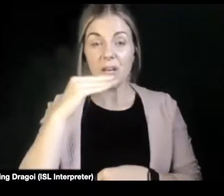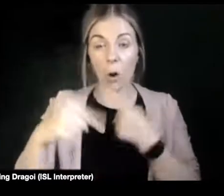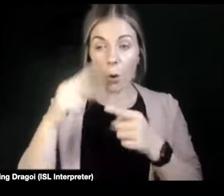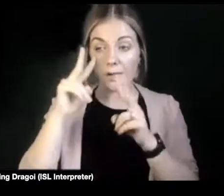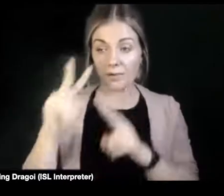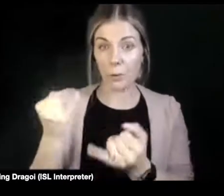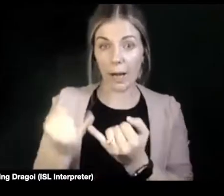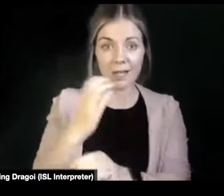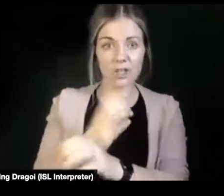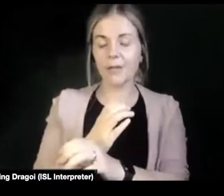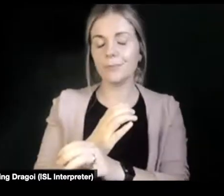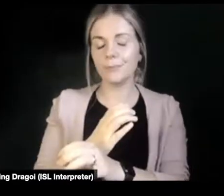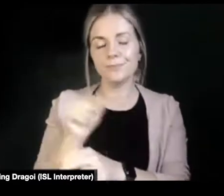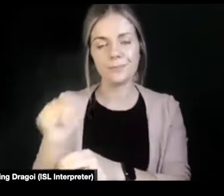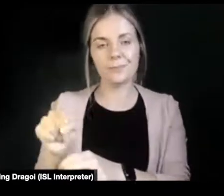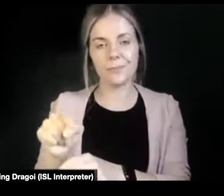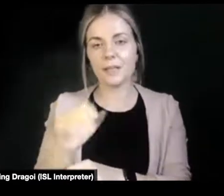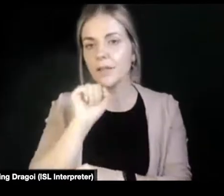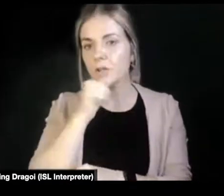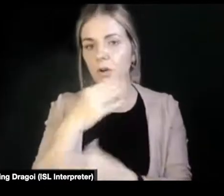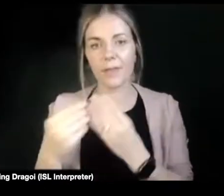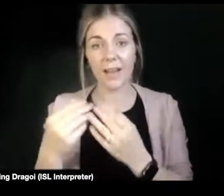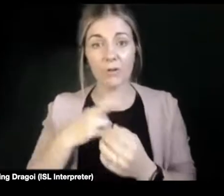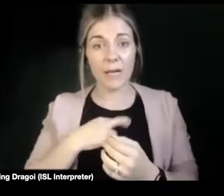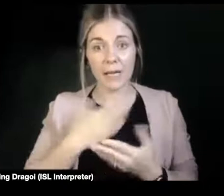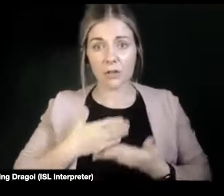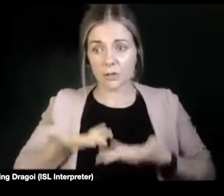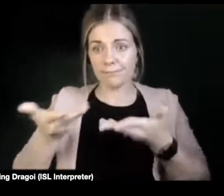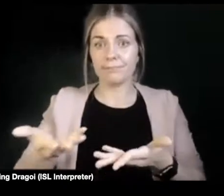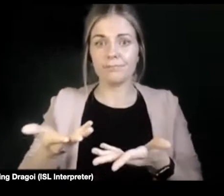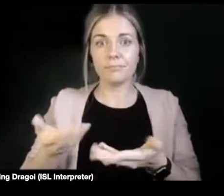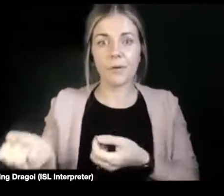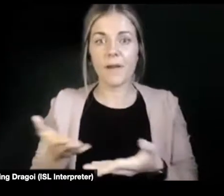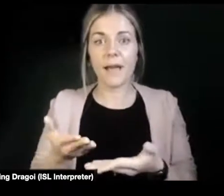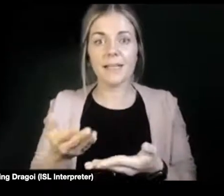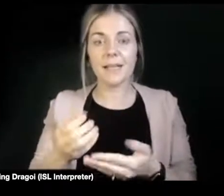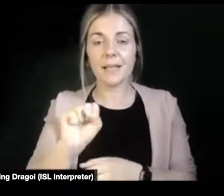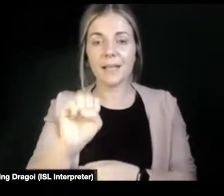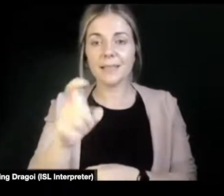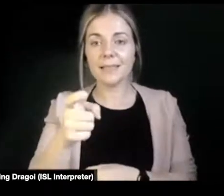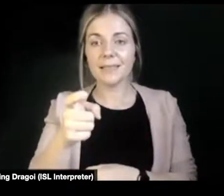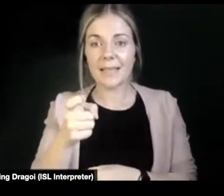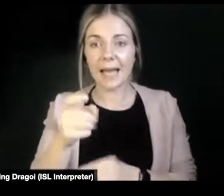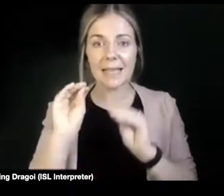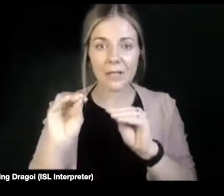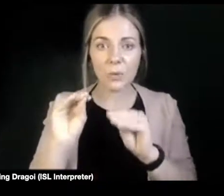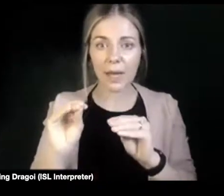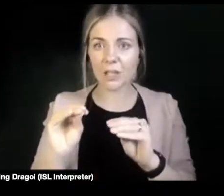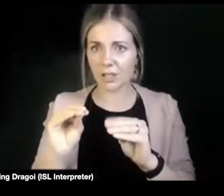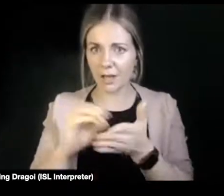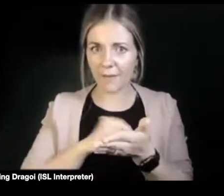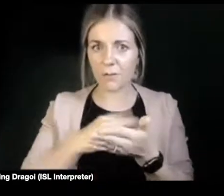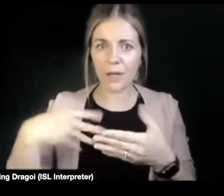You know, you're just looking at sex education and how it really isn't inclusive, or if it is inclusive.